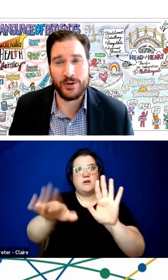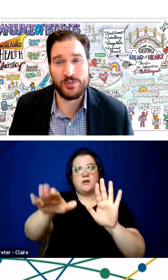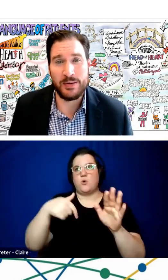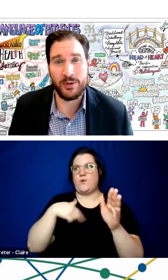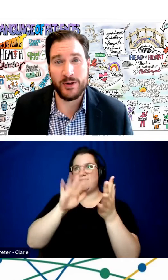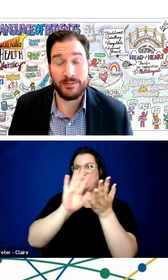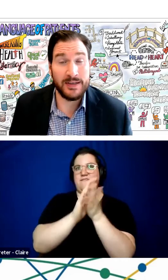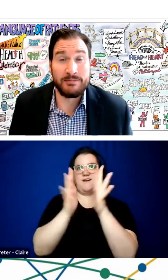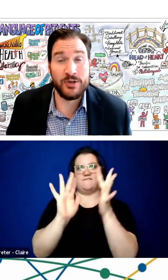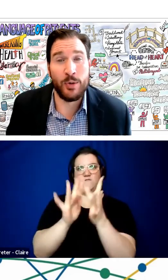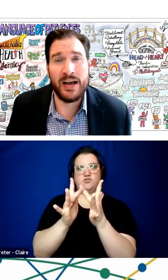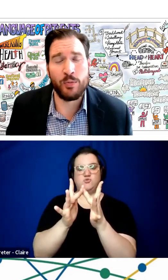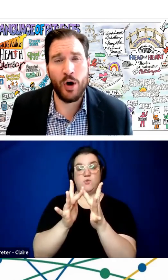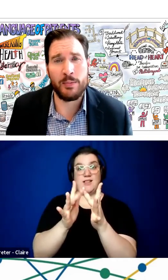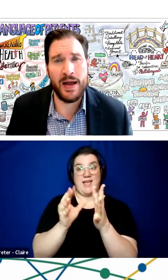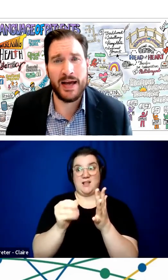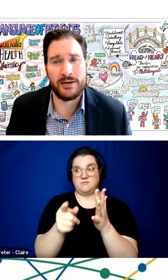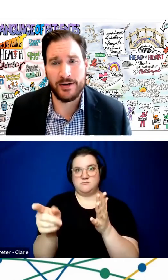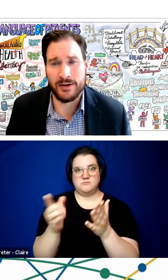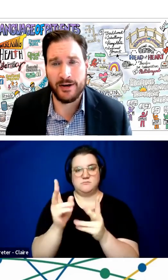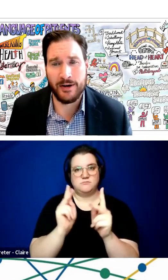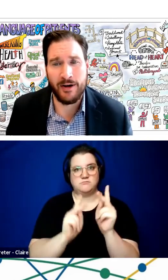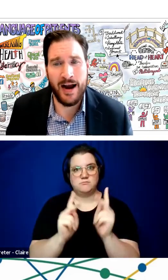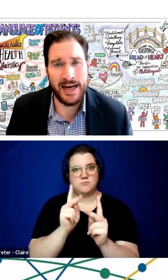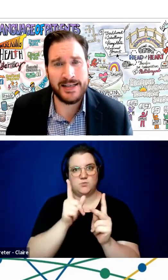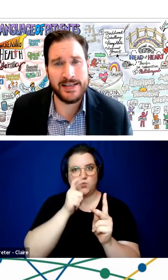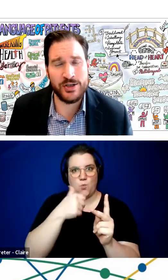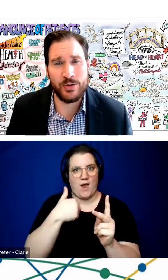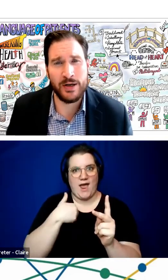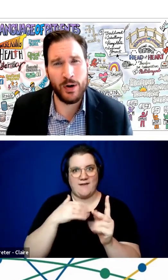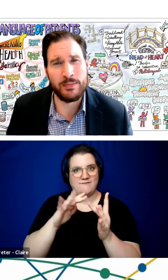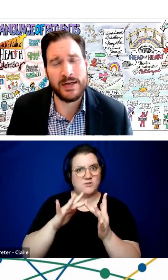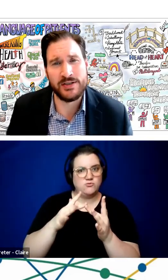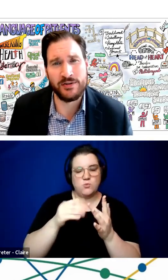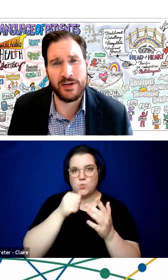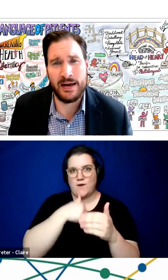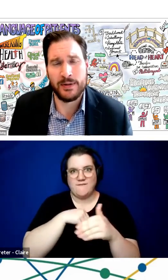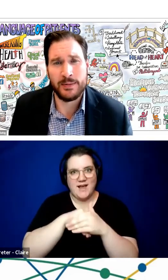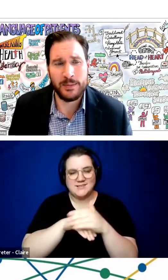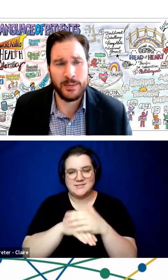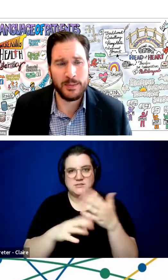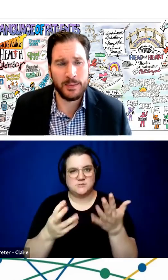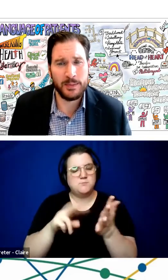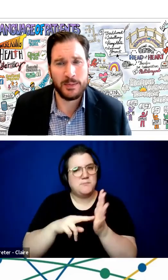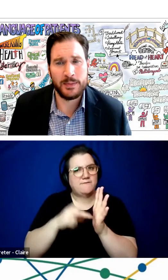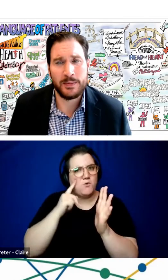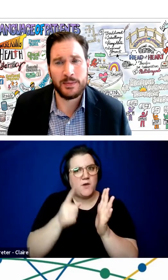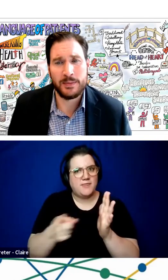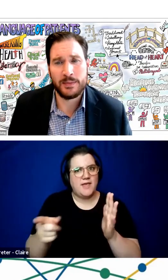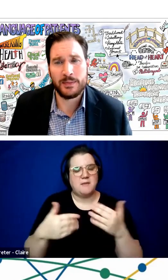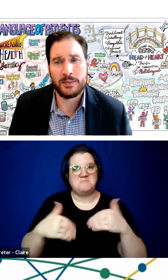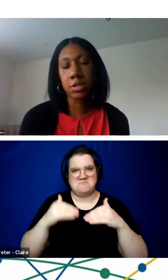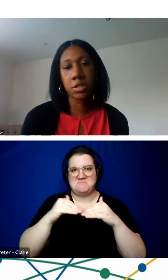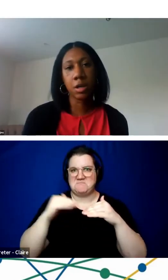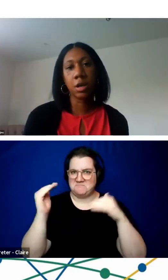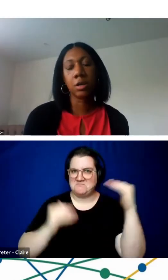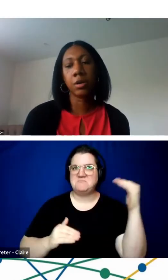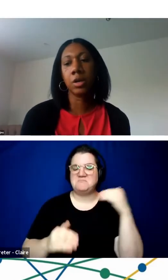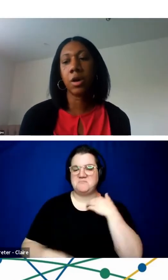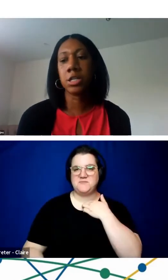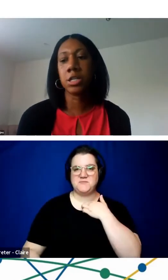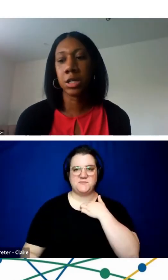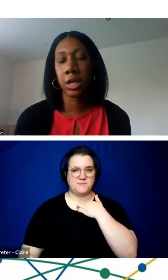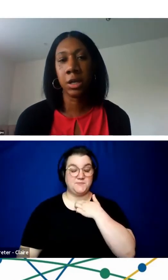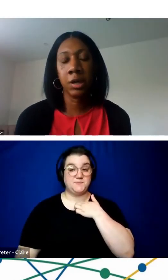and those people that don't have broadband or access to it and what it means for them. Yeah, no, that's